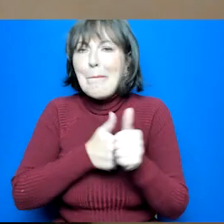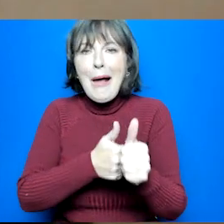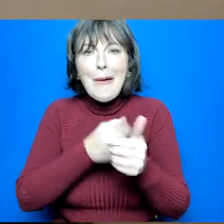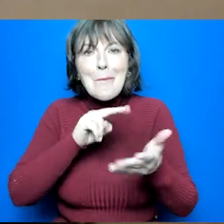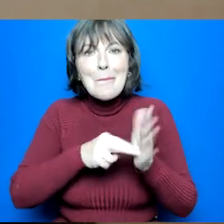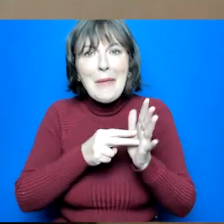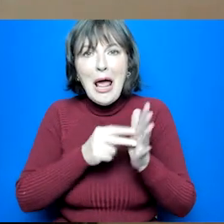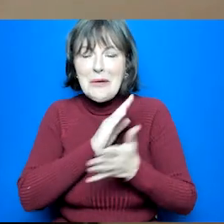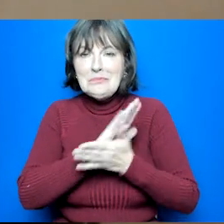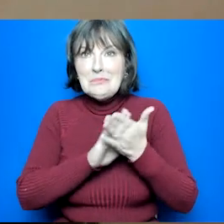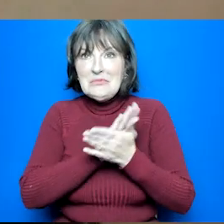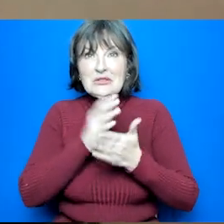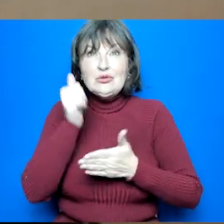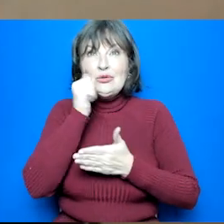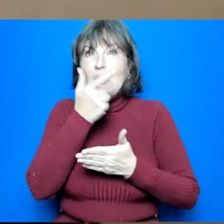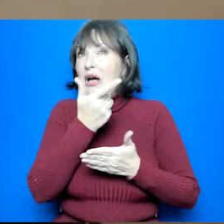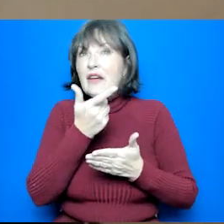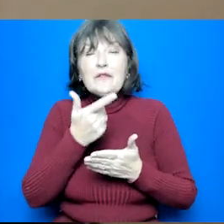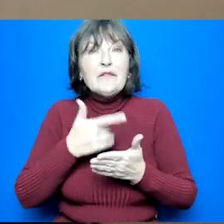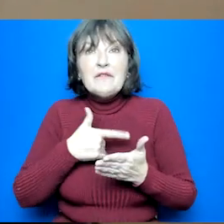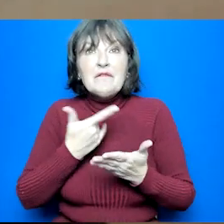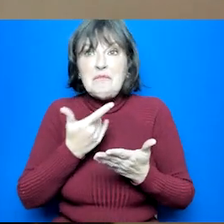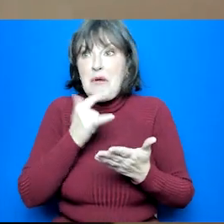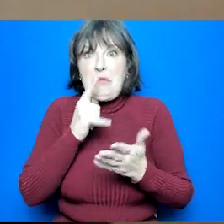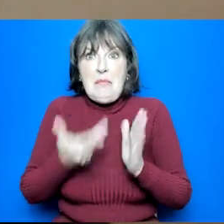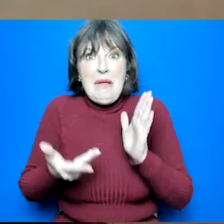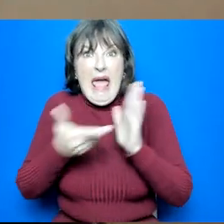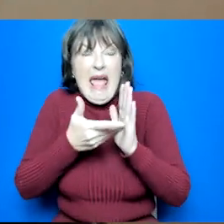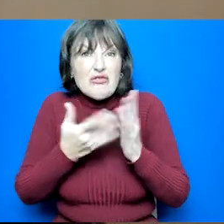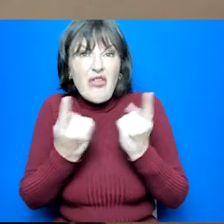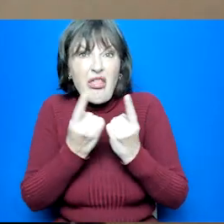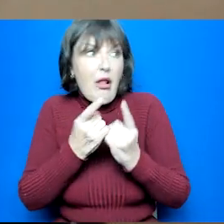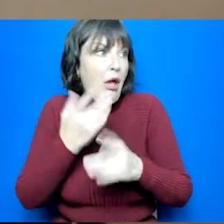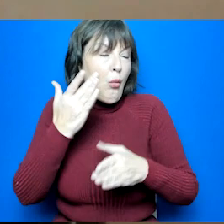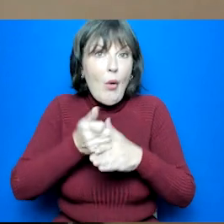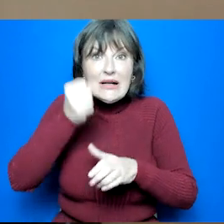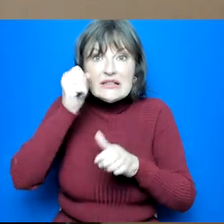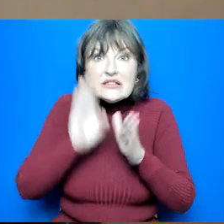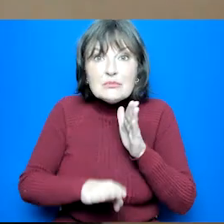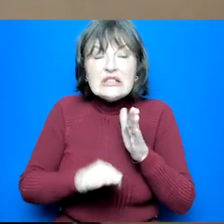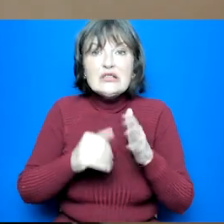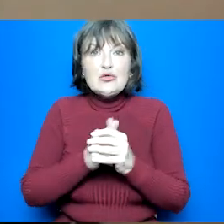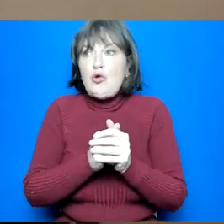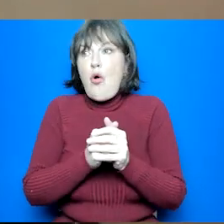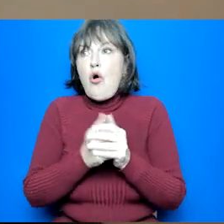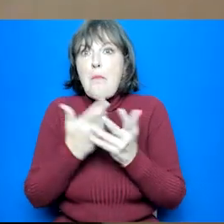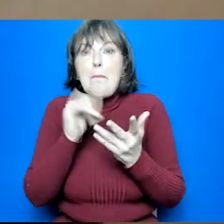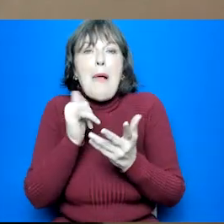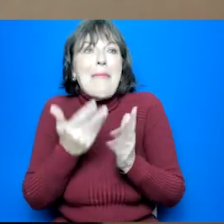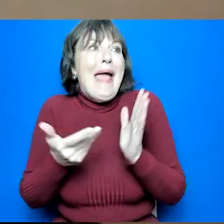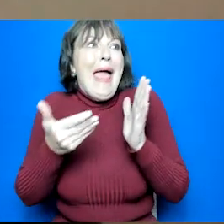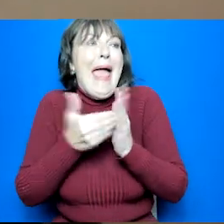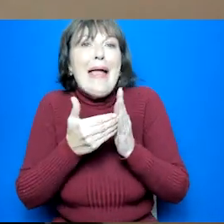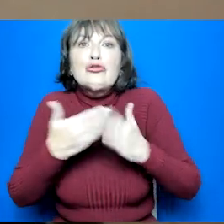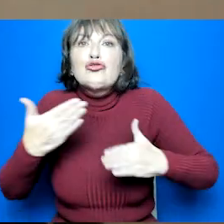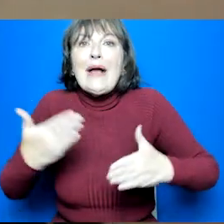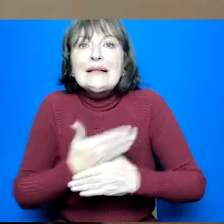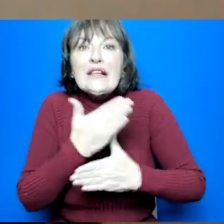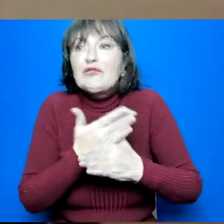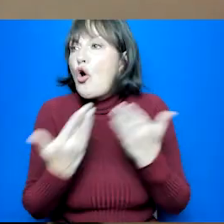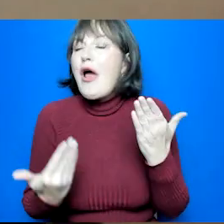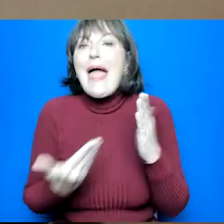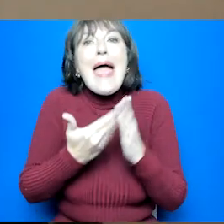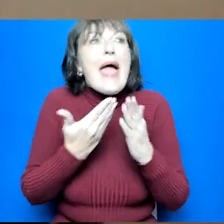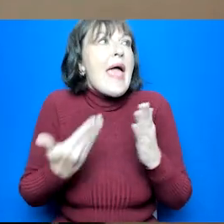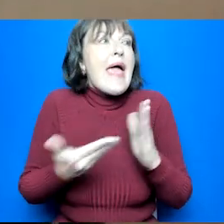plans as well as support looking at things that work experience or extra things they could be doing to get them into that dream job that they would just or the